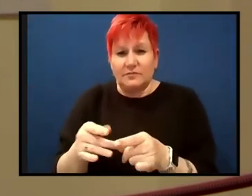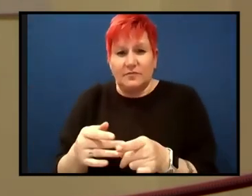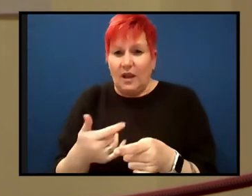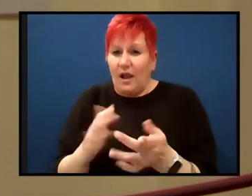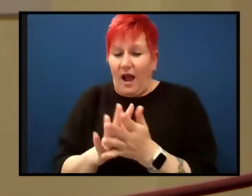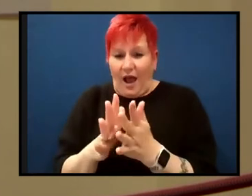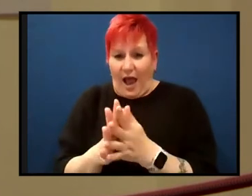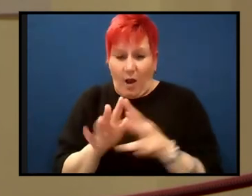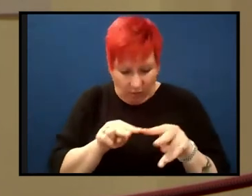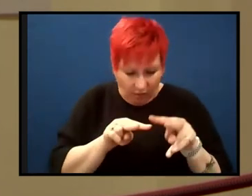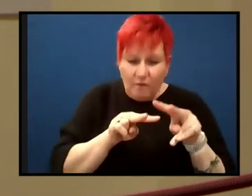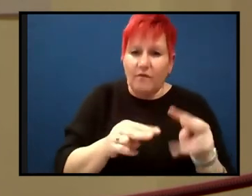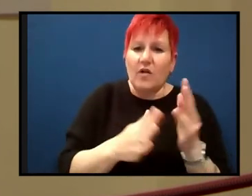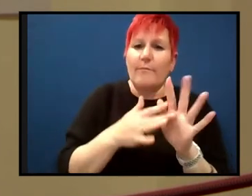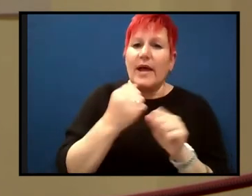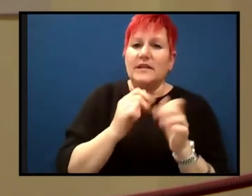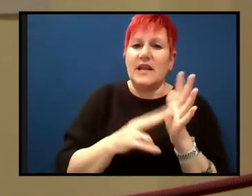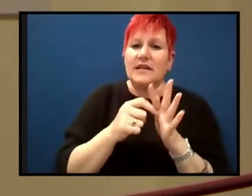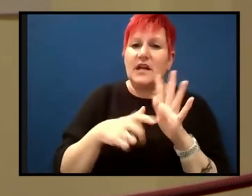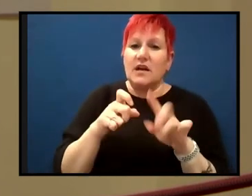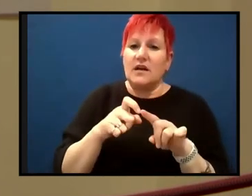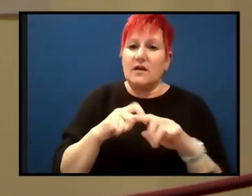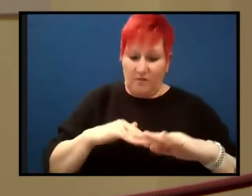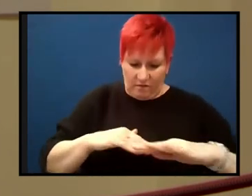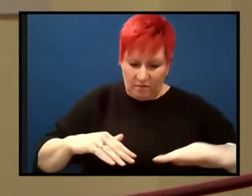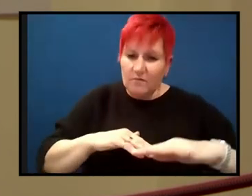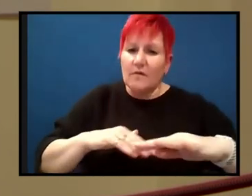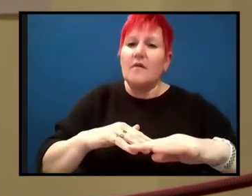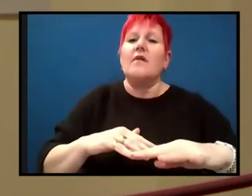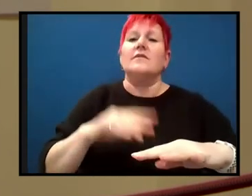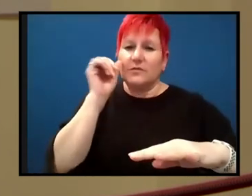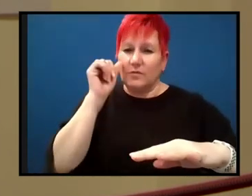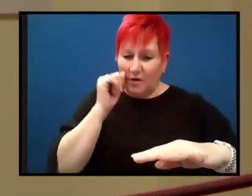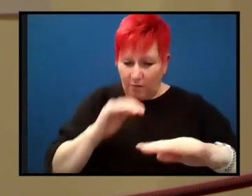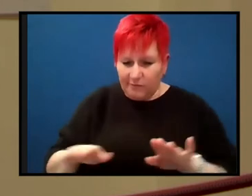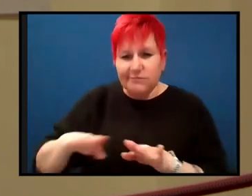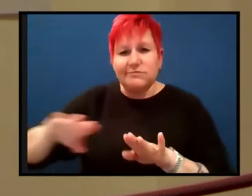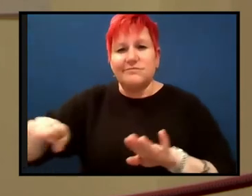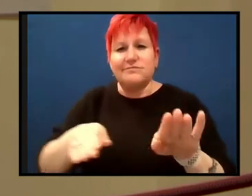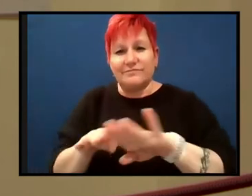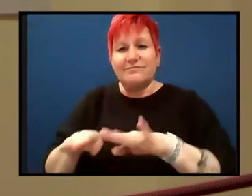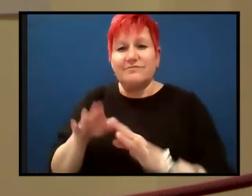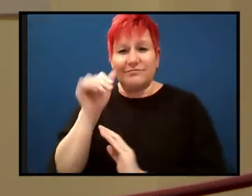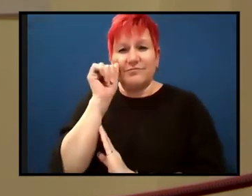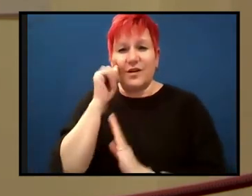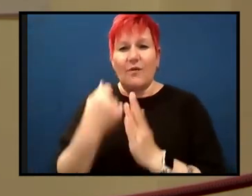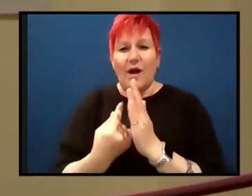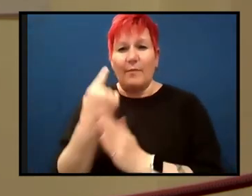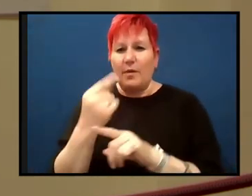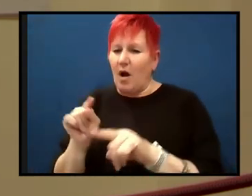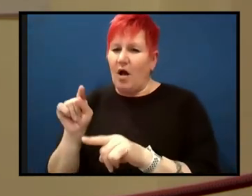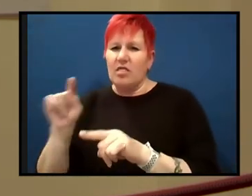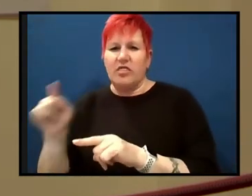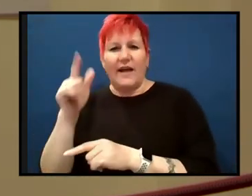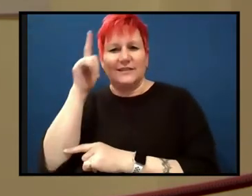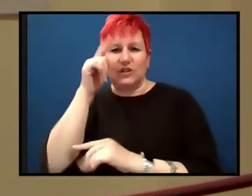at the magnetic properties of the ocean floor. But, but he was so persuasive and so, uh, forceful in his views that there are still